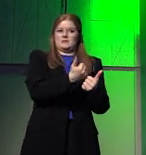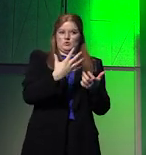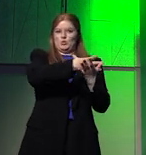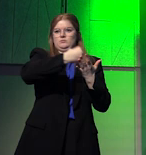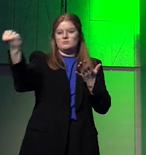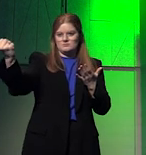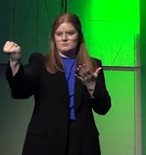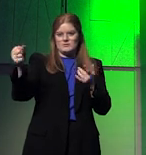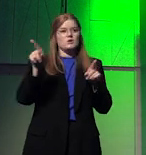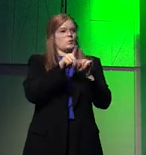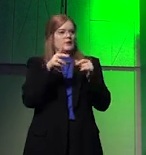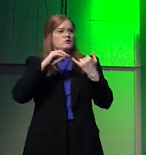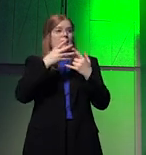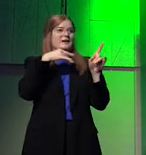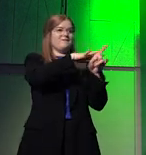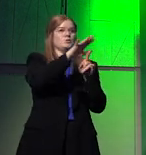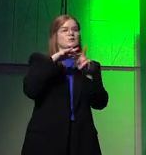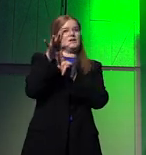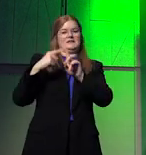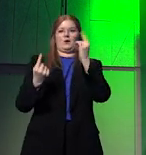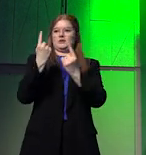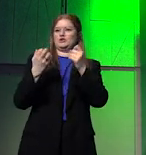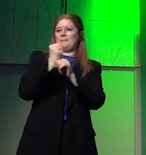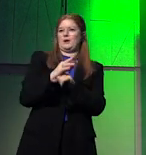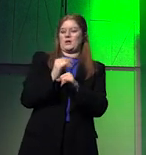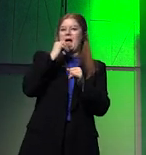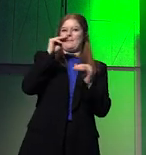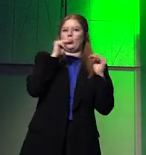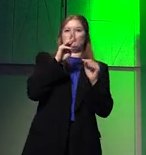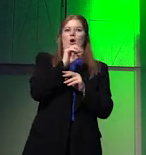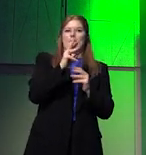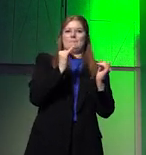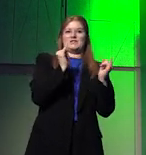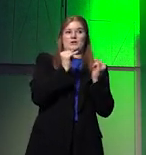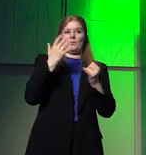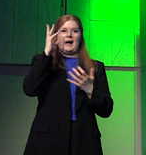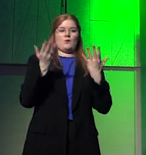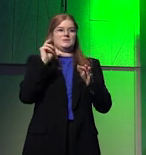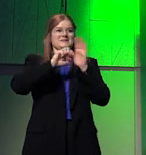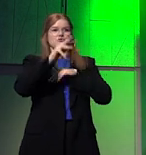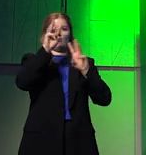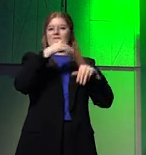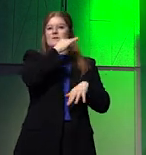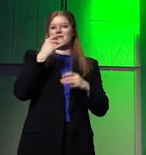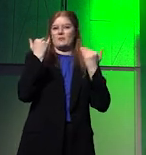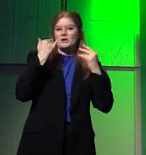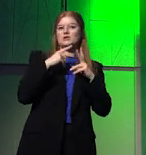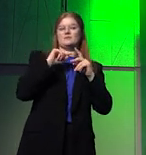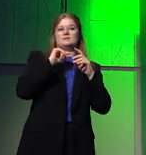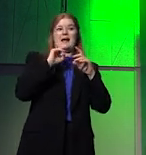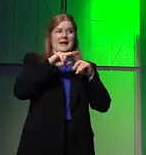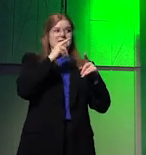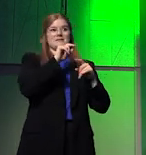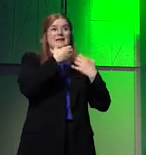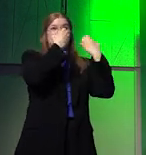They also try to influence competition over critical raw materials with disinformation and misinformation. And they export